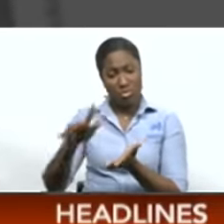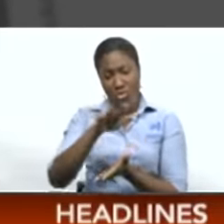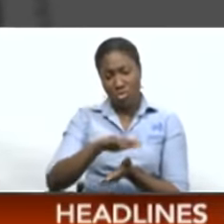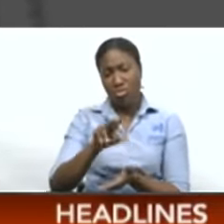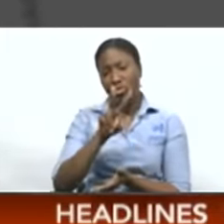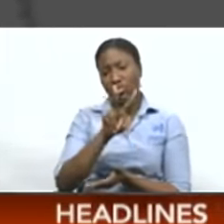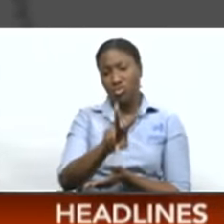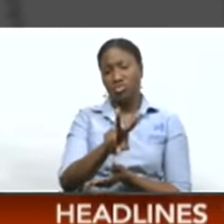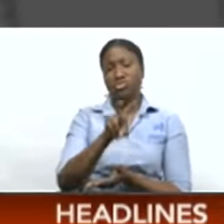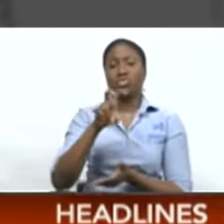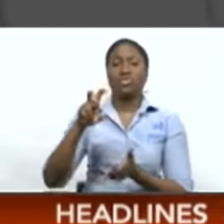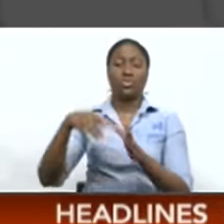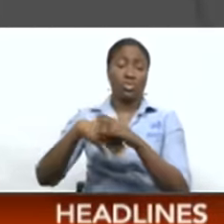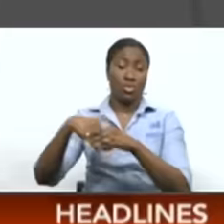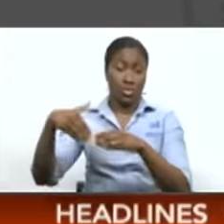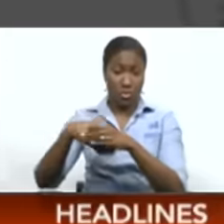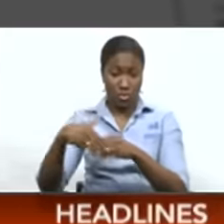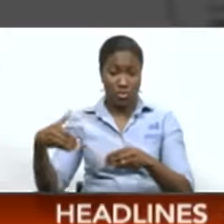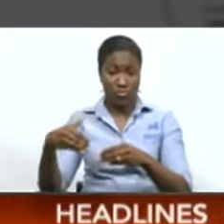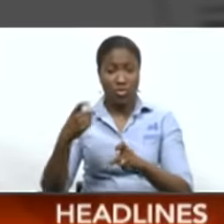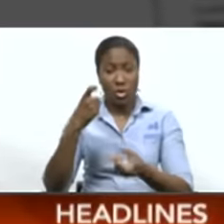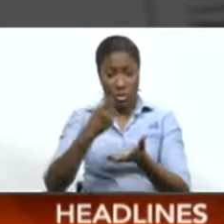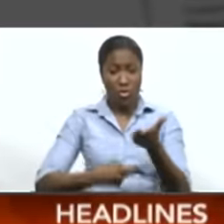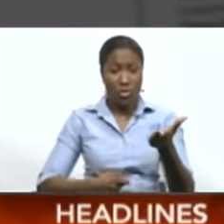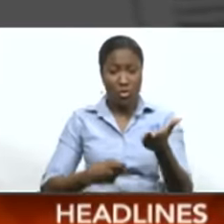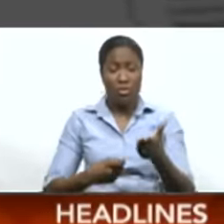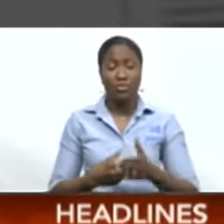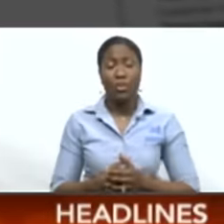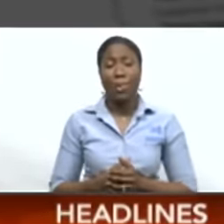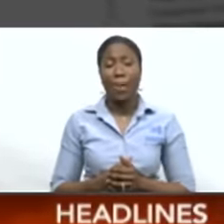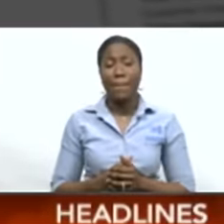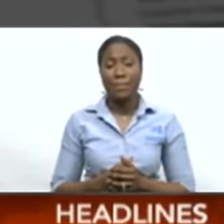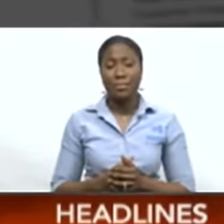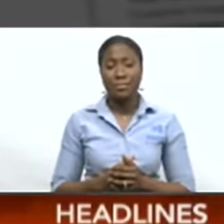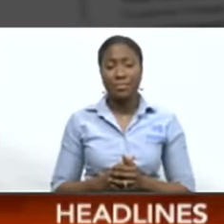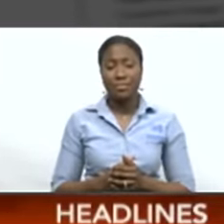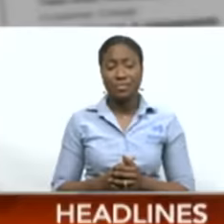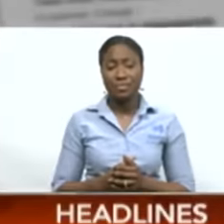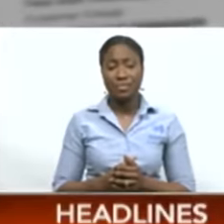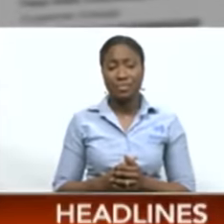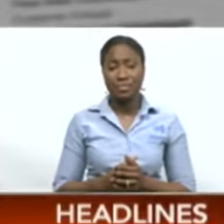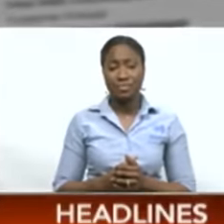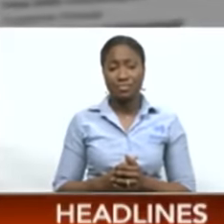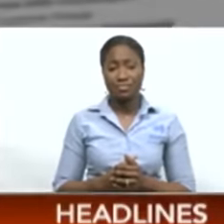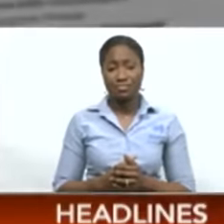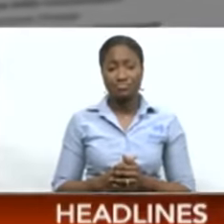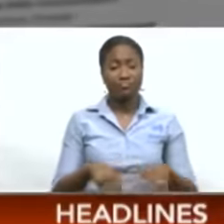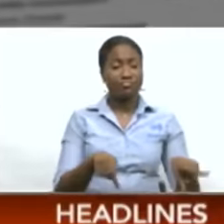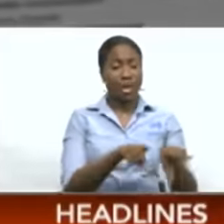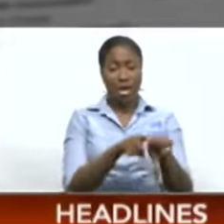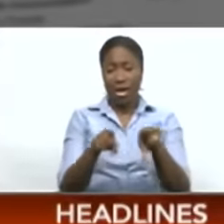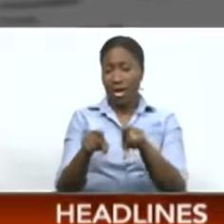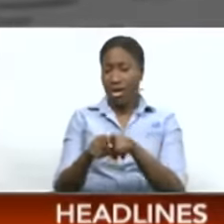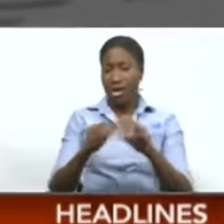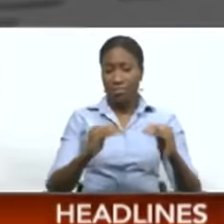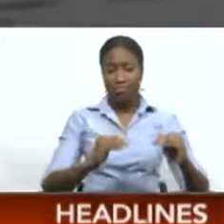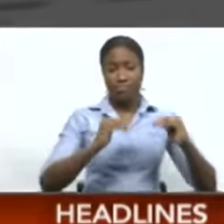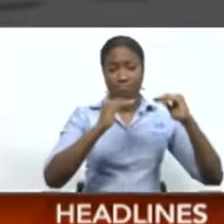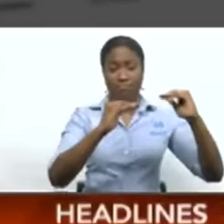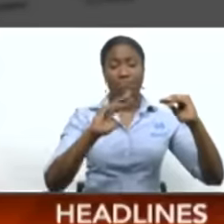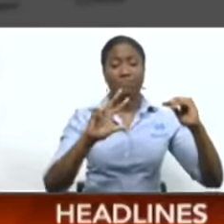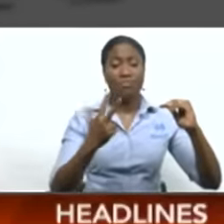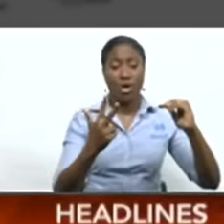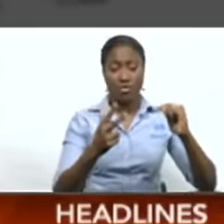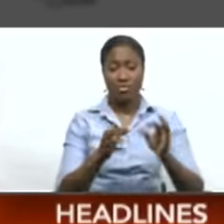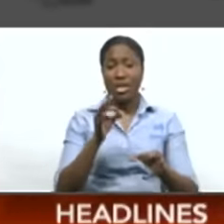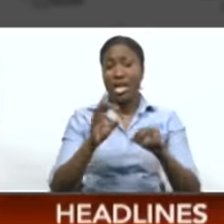is $0.40 per kilowatt. Therefore, $500 by $0.40 gives us $200. The same principle applies for the third tier